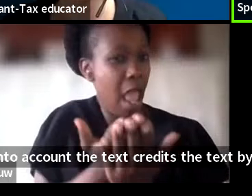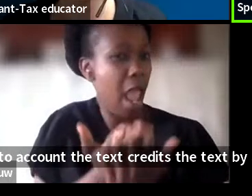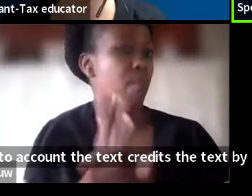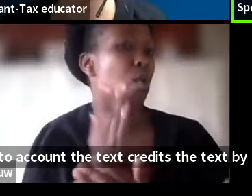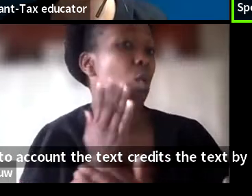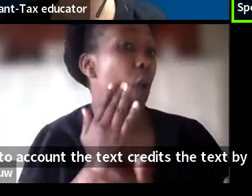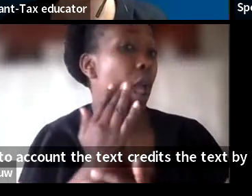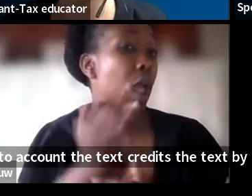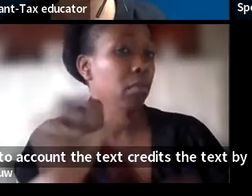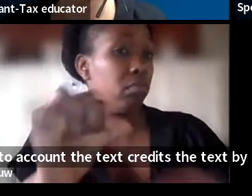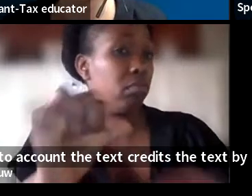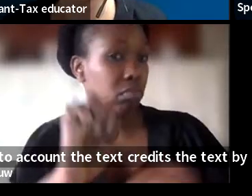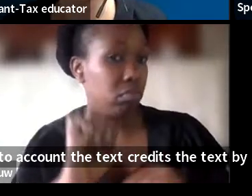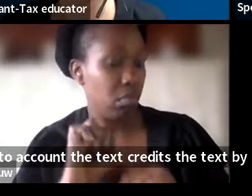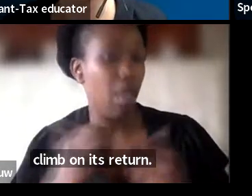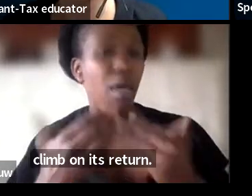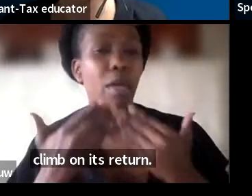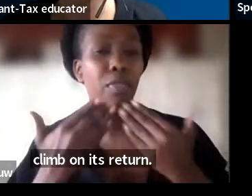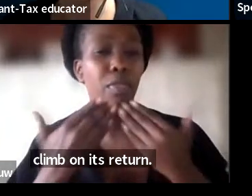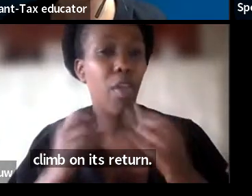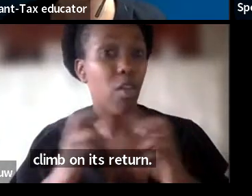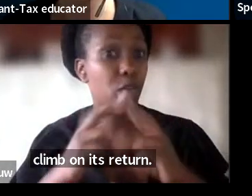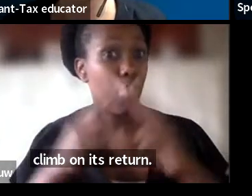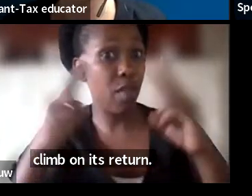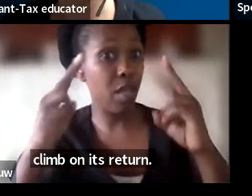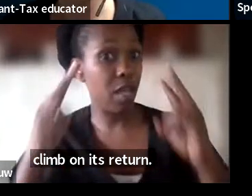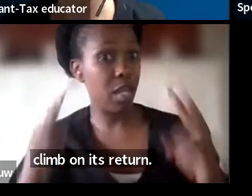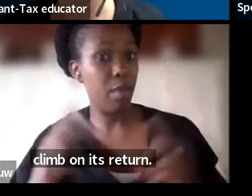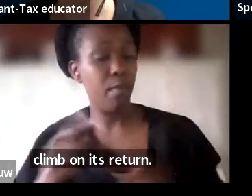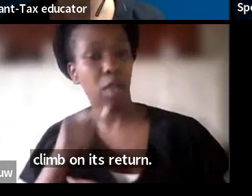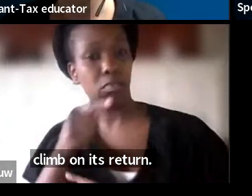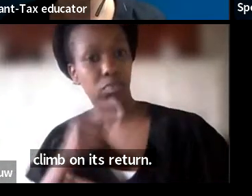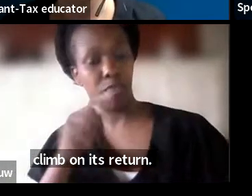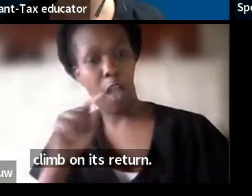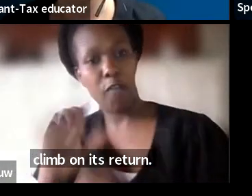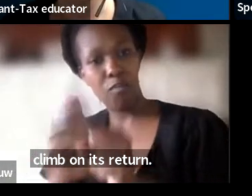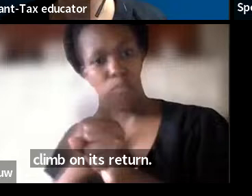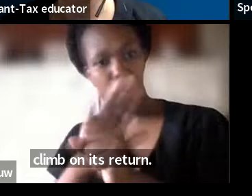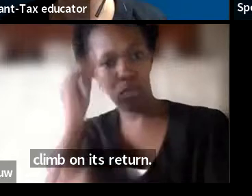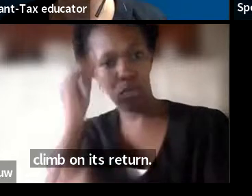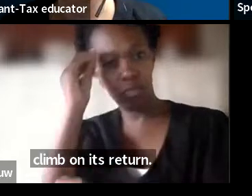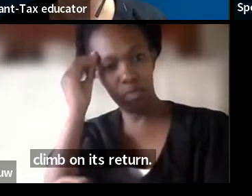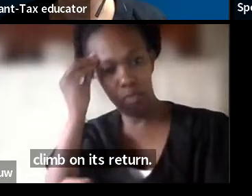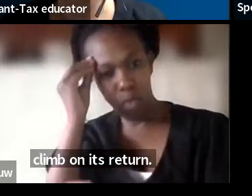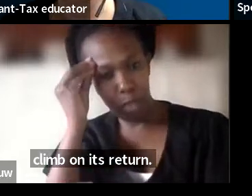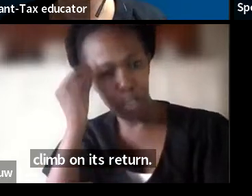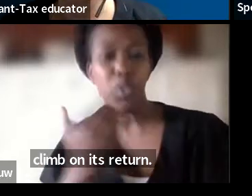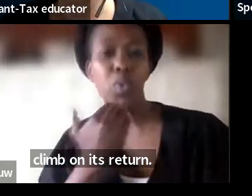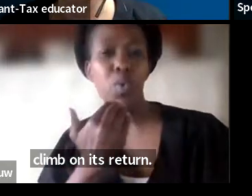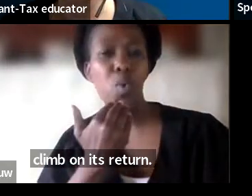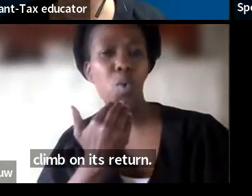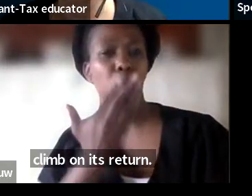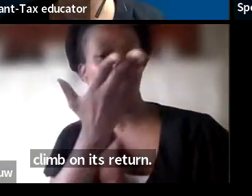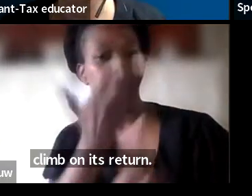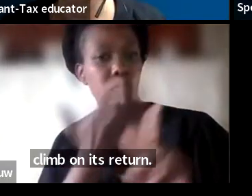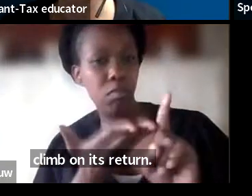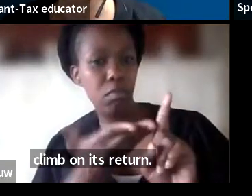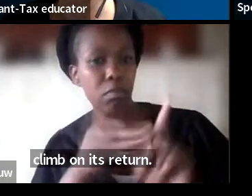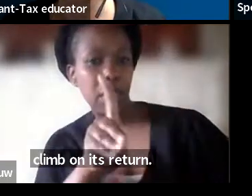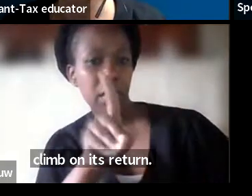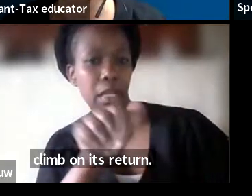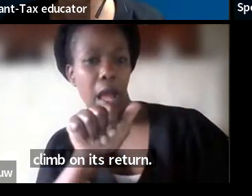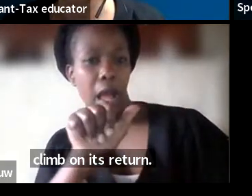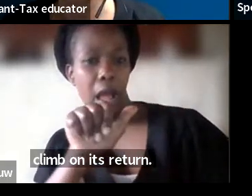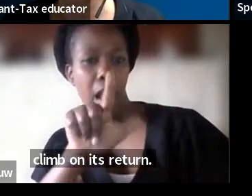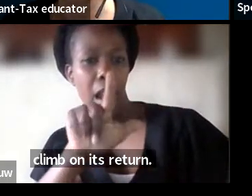Thank you very much for that detailed information, Darlene. We have another question that reads from